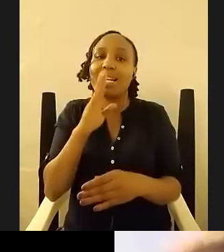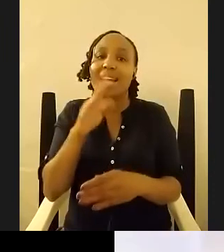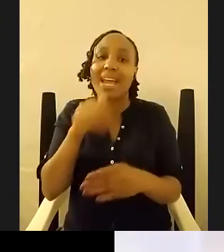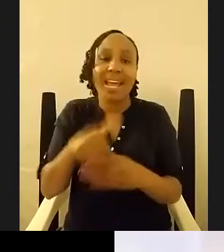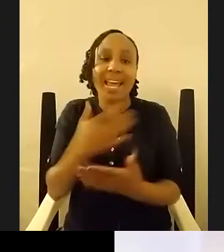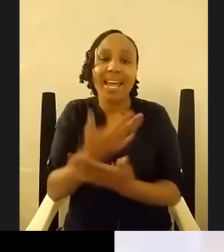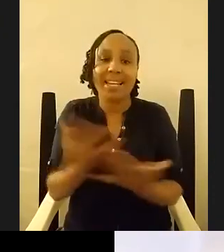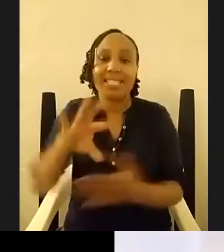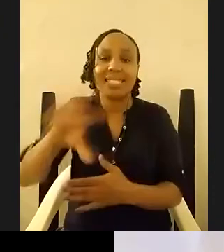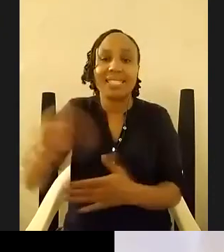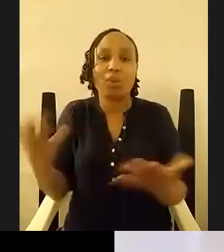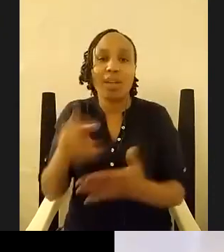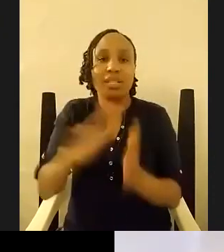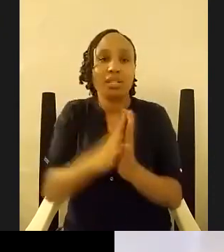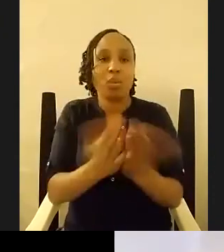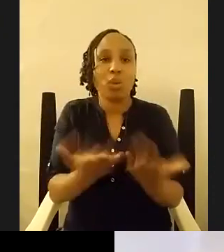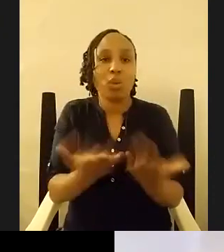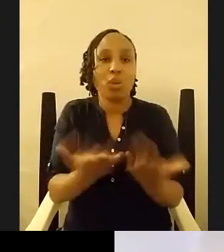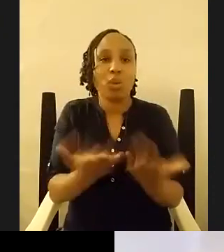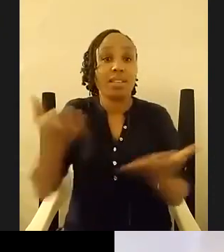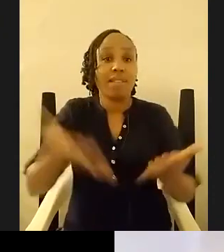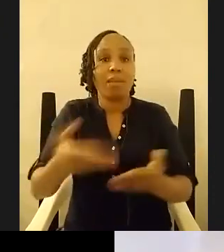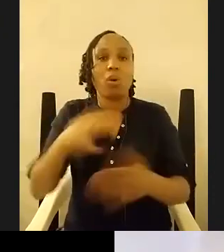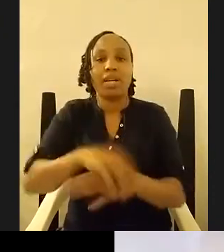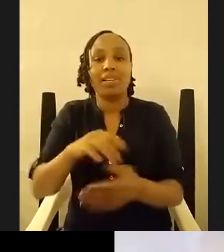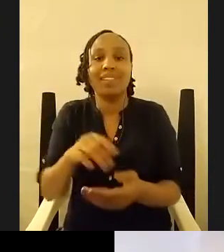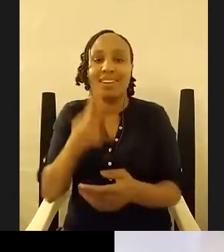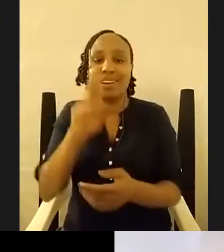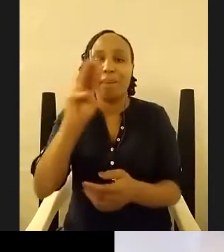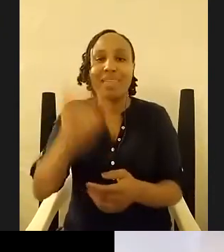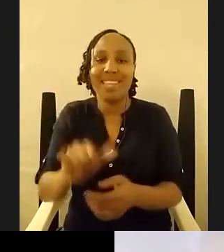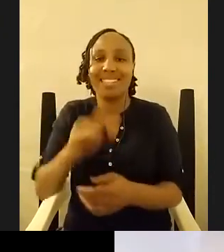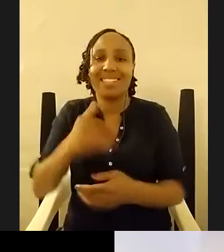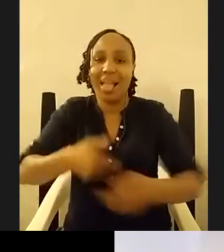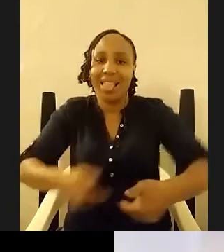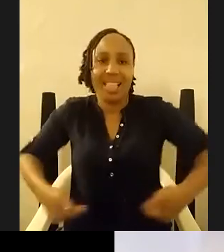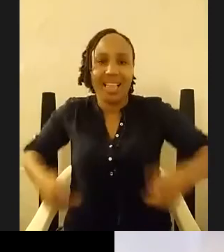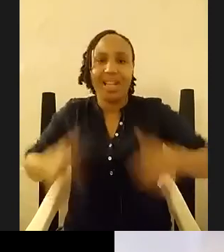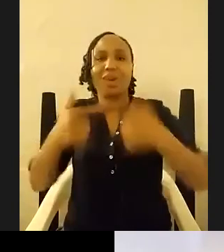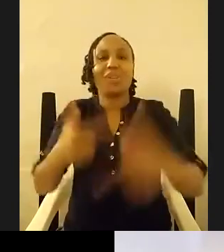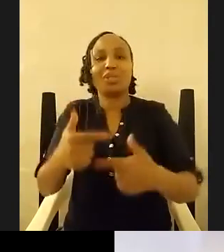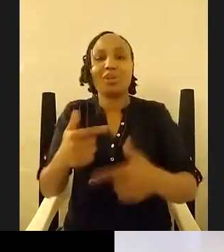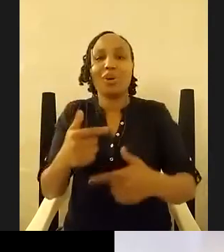copy we need to pay remy's rent he's starving um he needs to buy a new hat